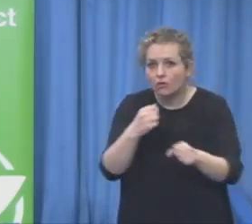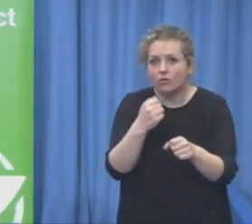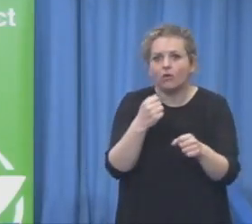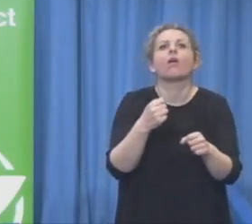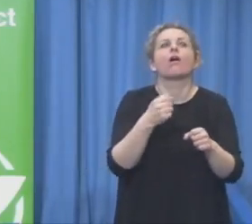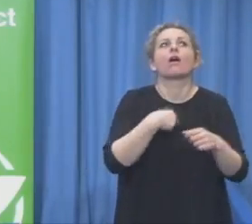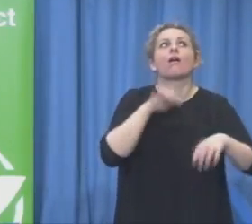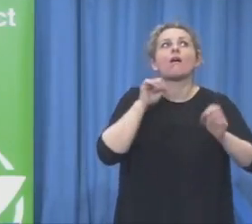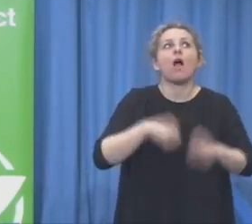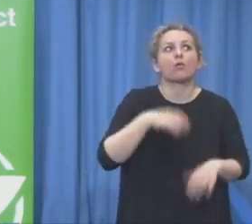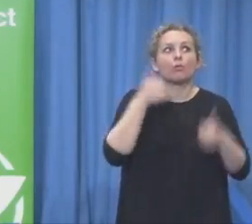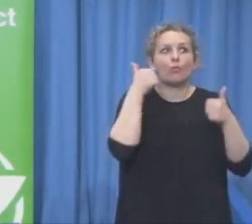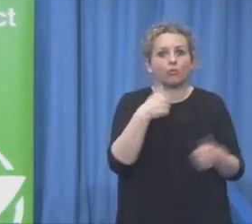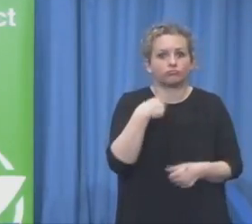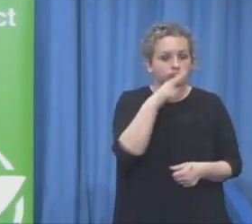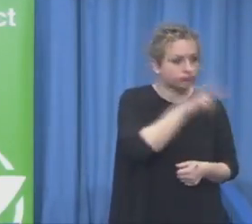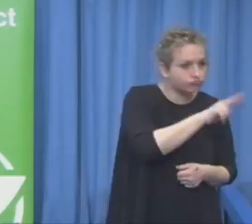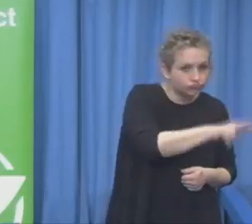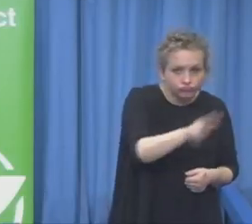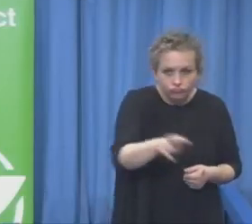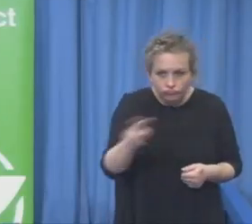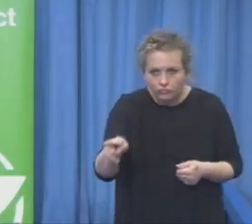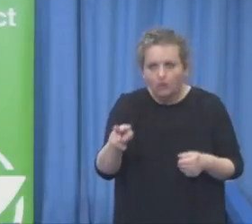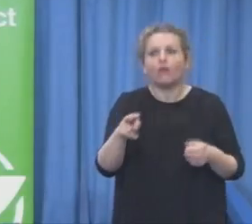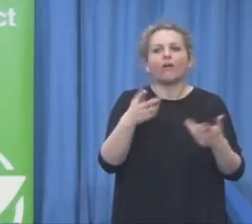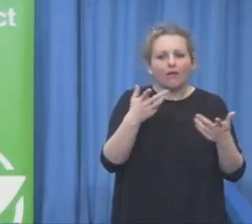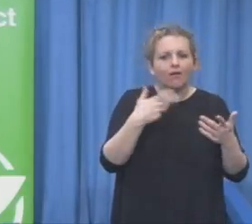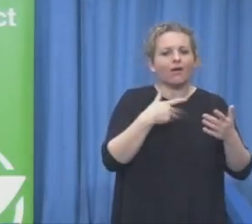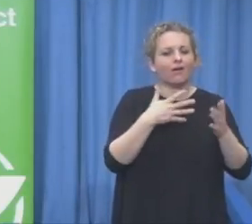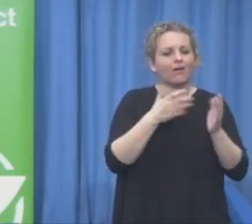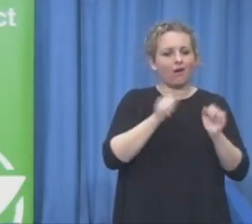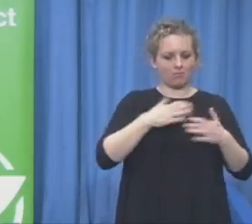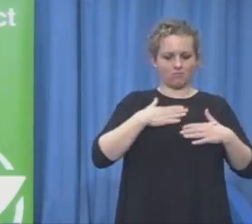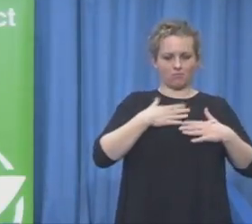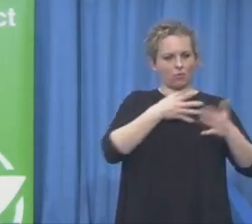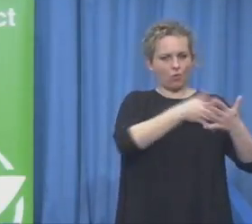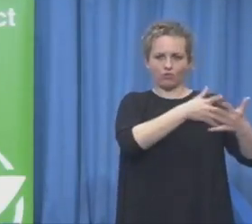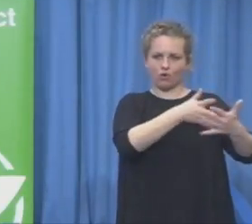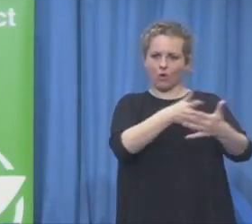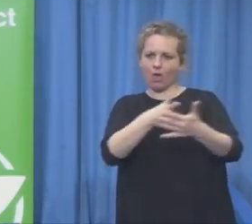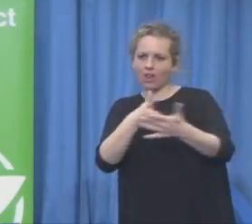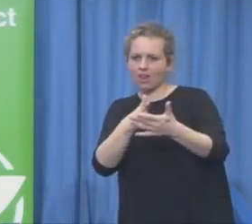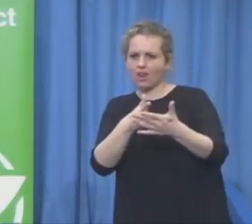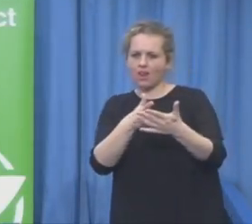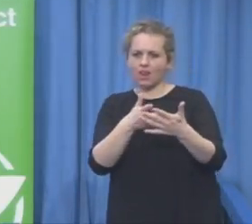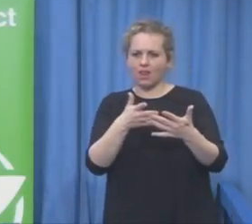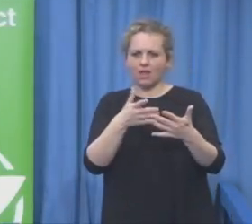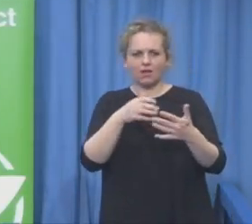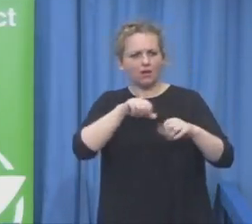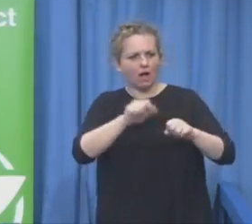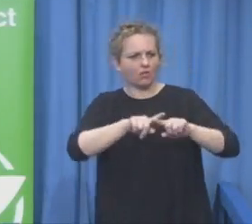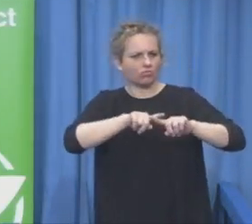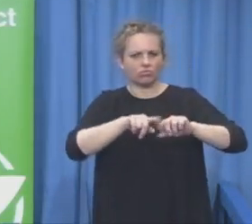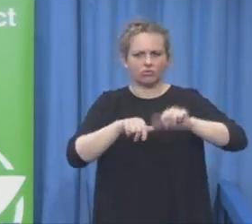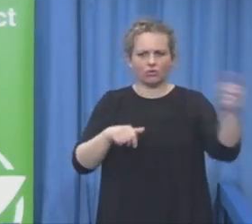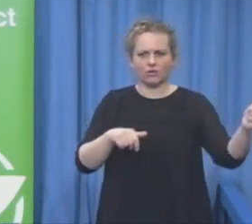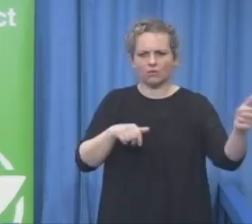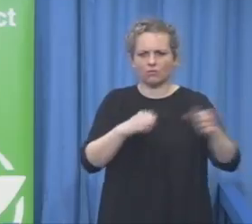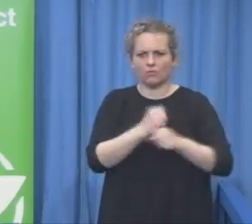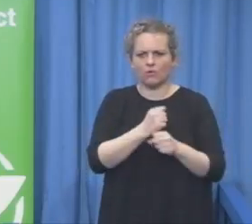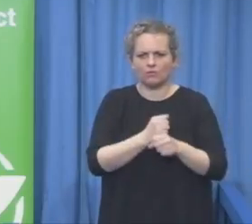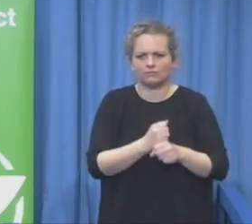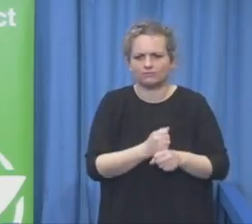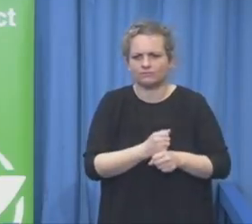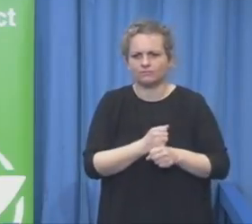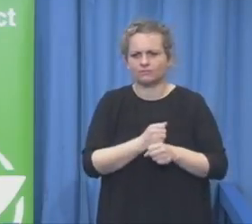knows how to control and that the person will not forget anything. And I have this employee, and